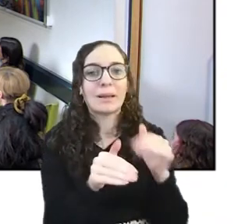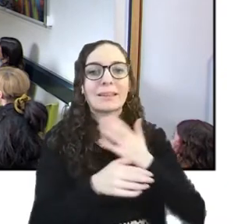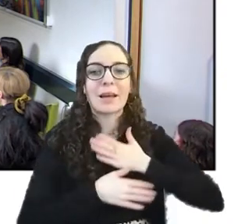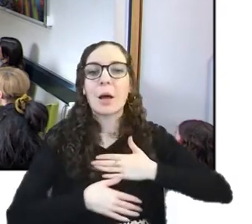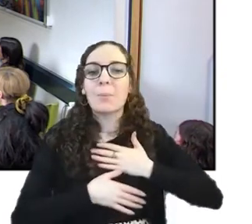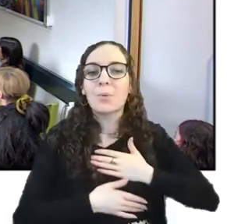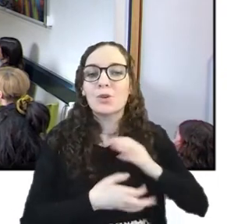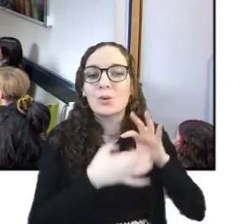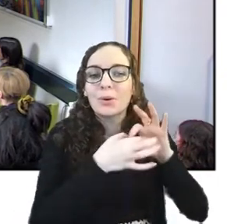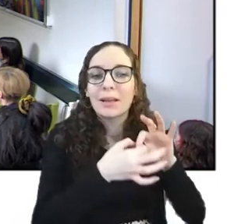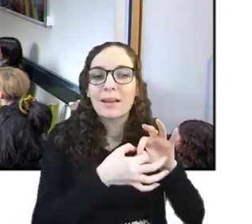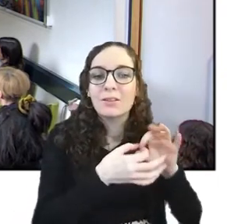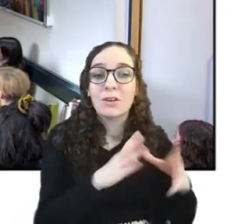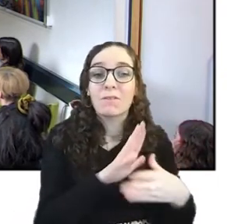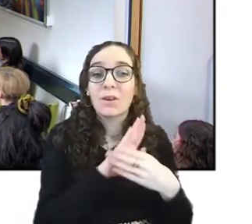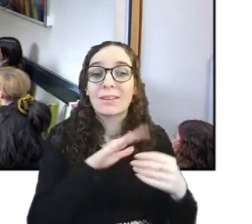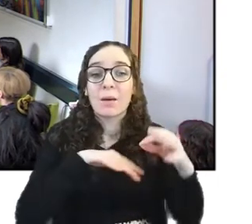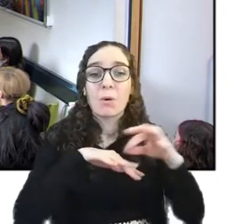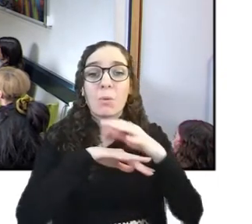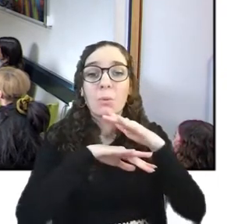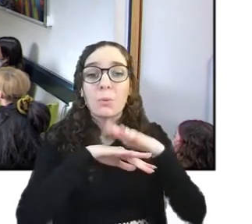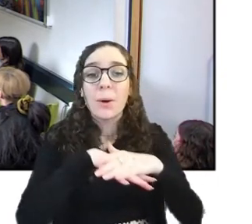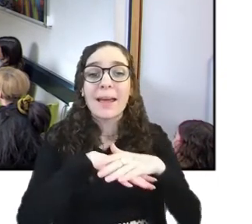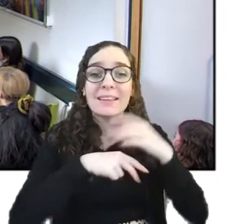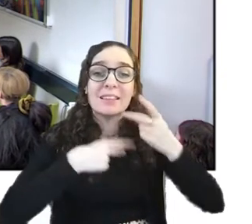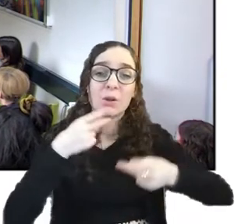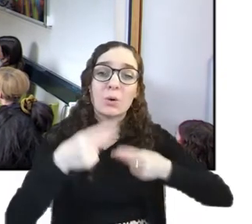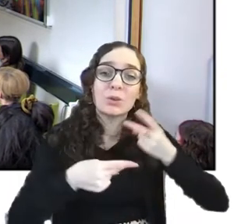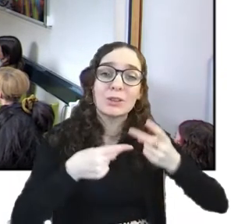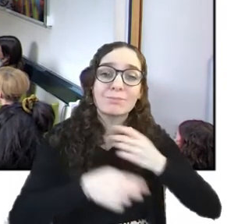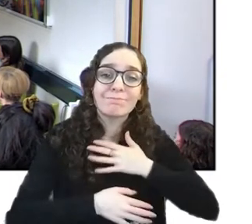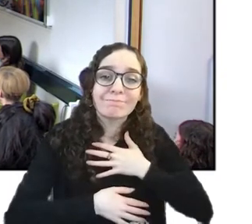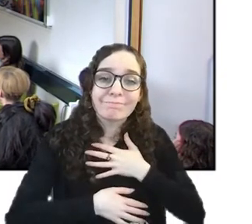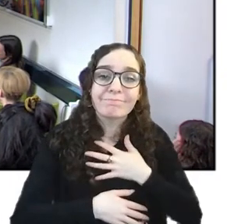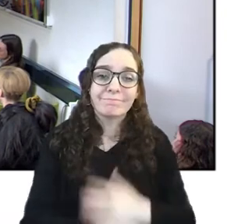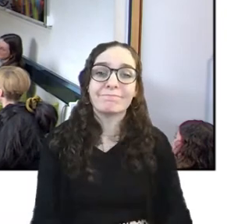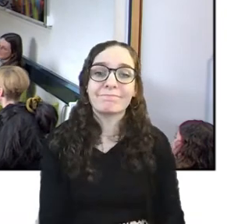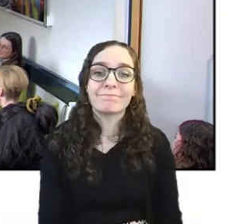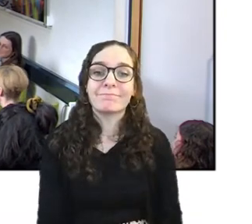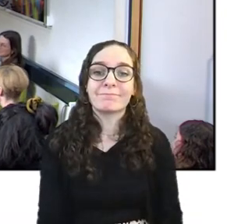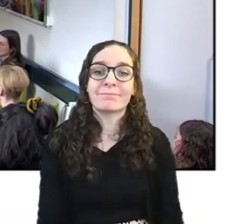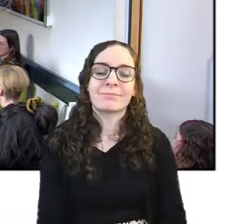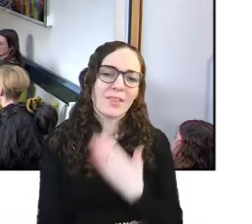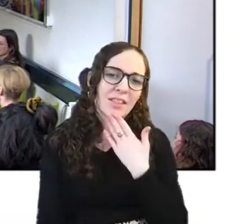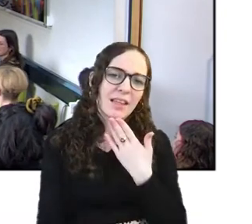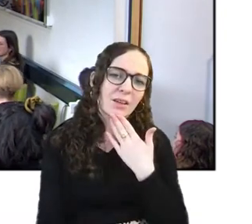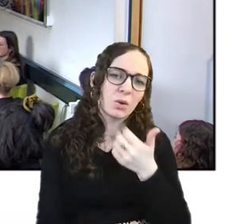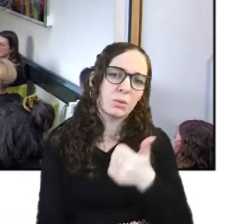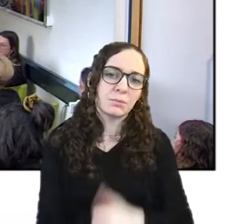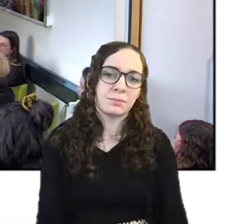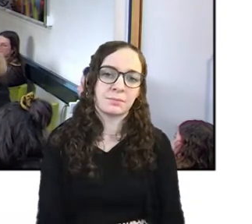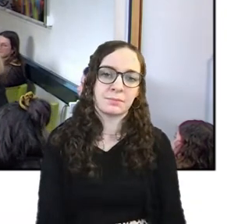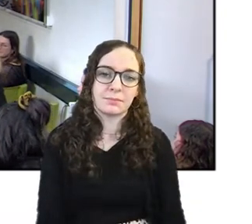um that kind of thing yeah thank you both very much um